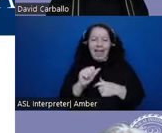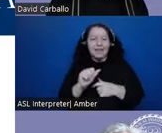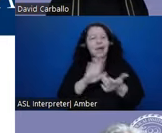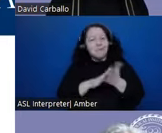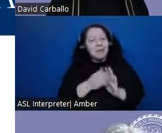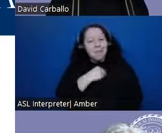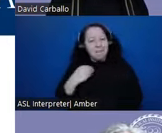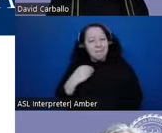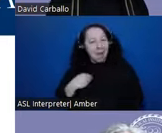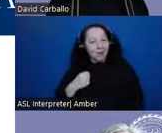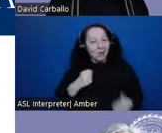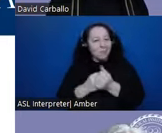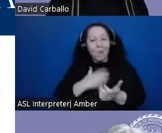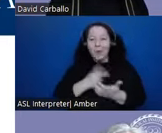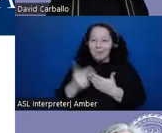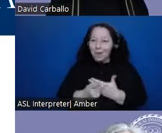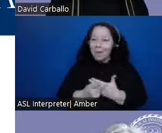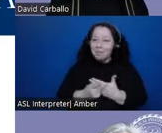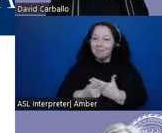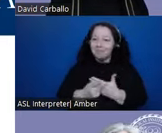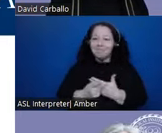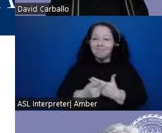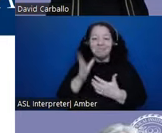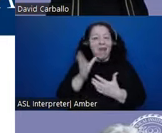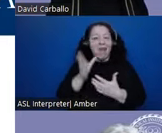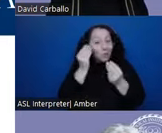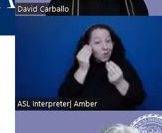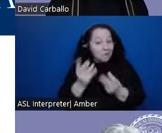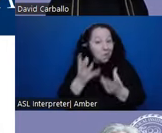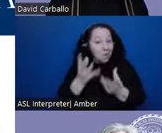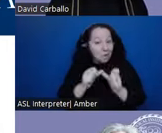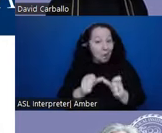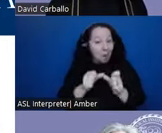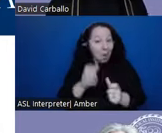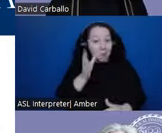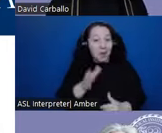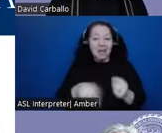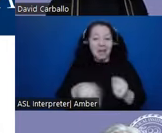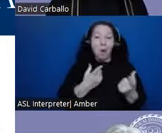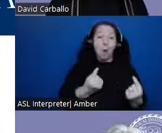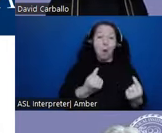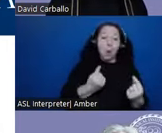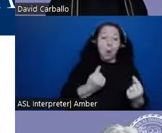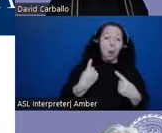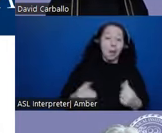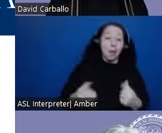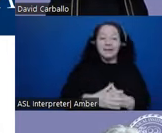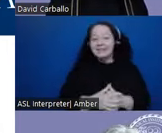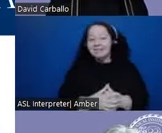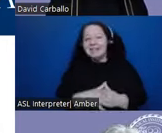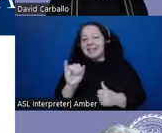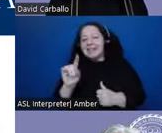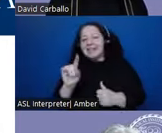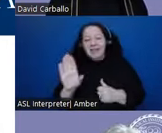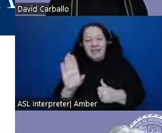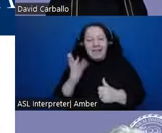member, support our programs, and we'll keep you informed about what we've been doing. David's talks